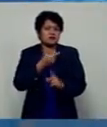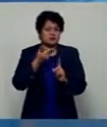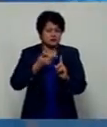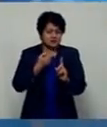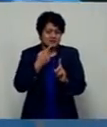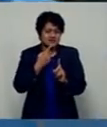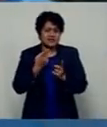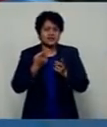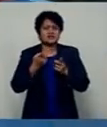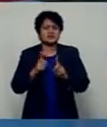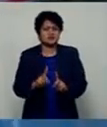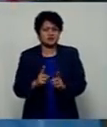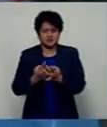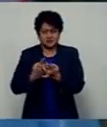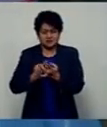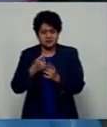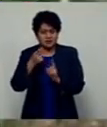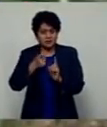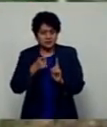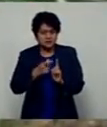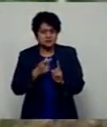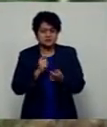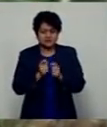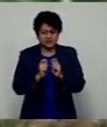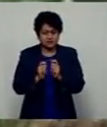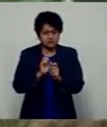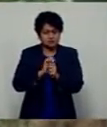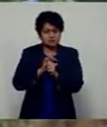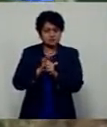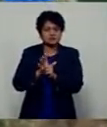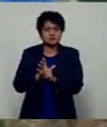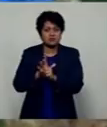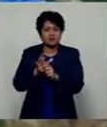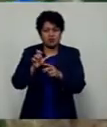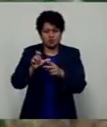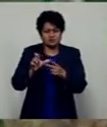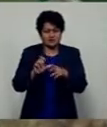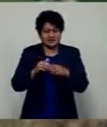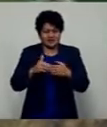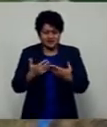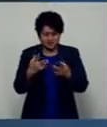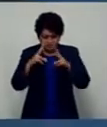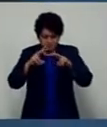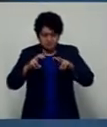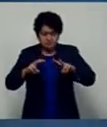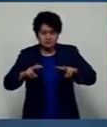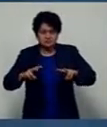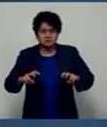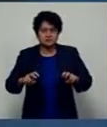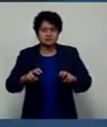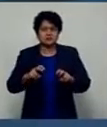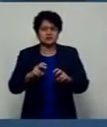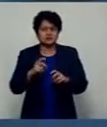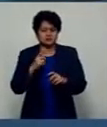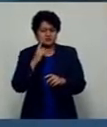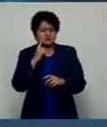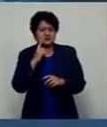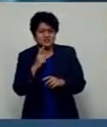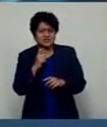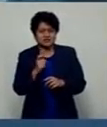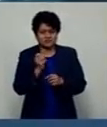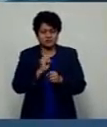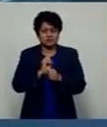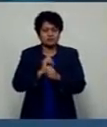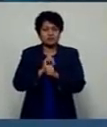the death of another person who tested positive for COVID-19 is also currently under investigation to determine if COVID